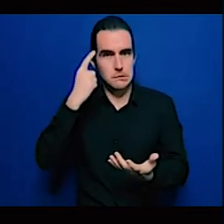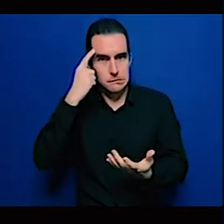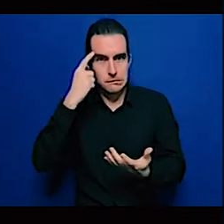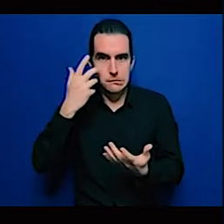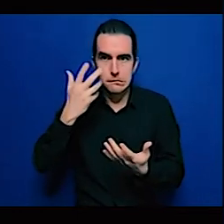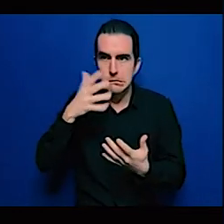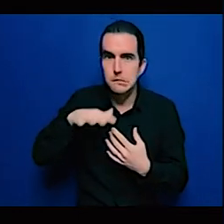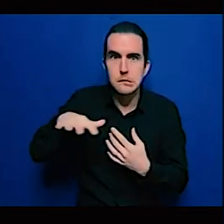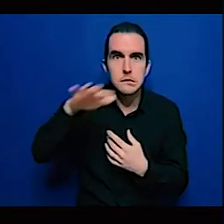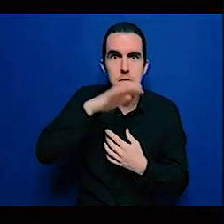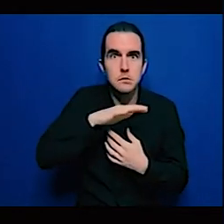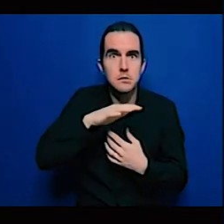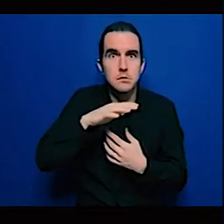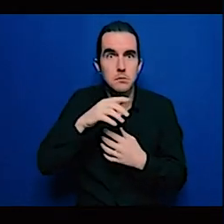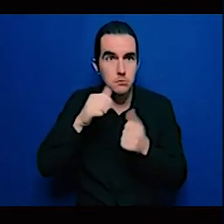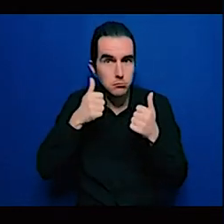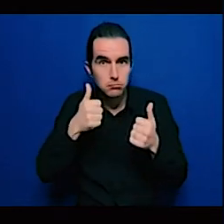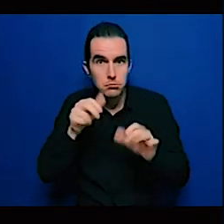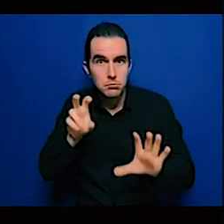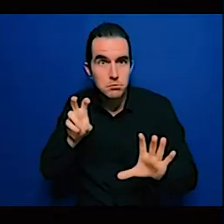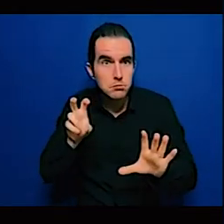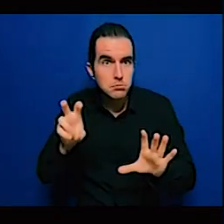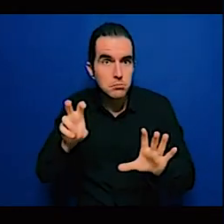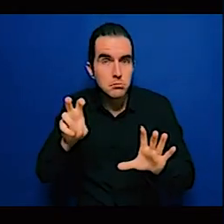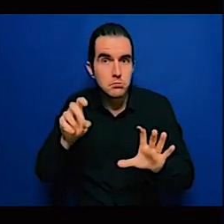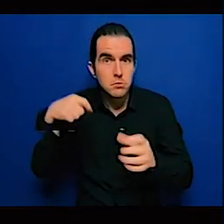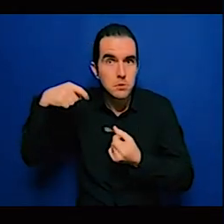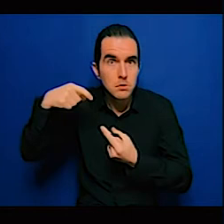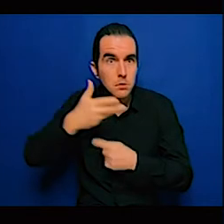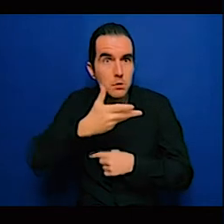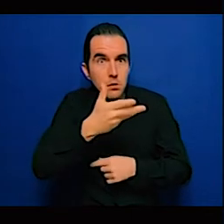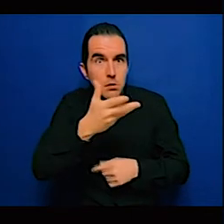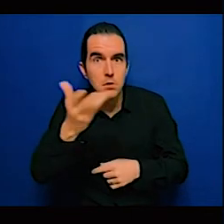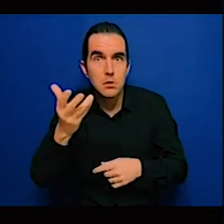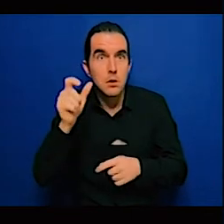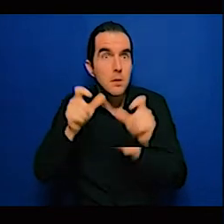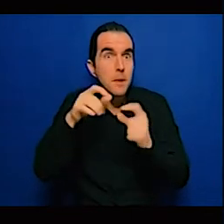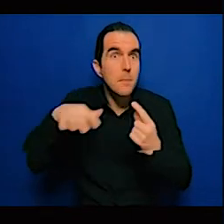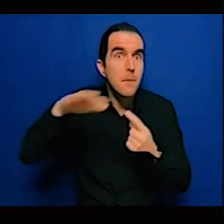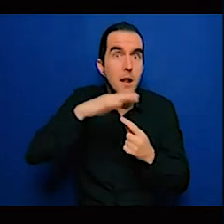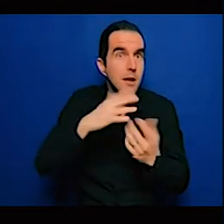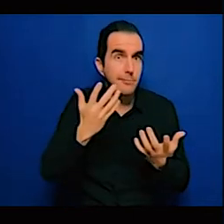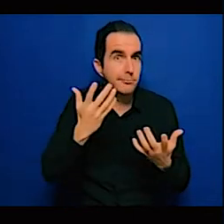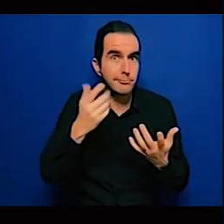to provide food security and encourage agriculture